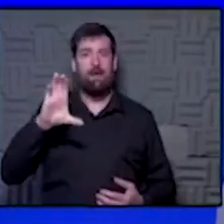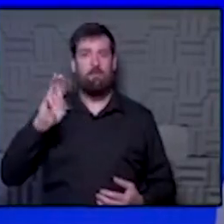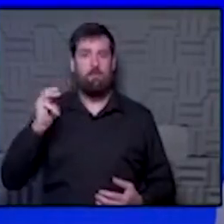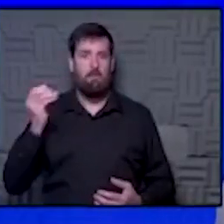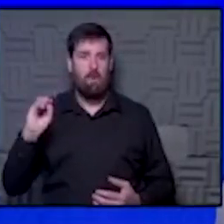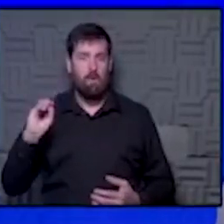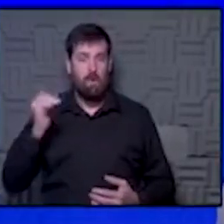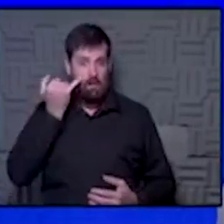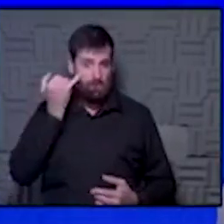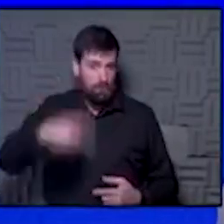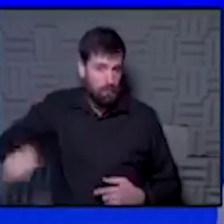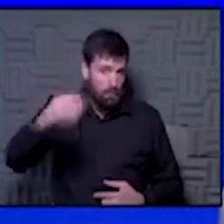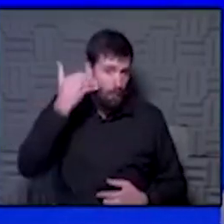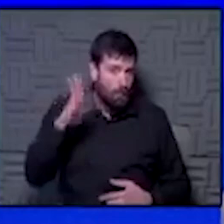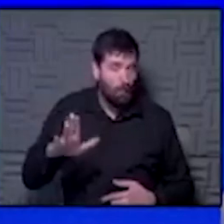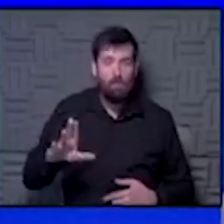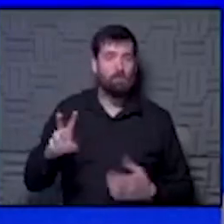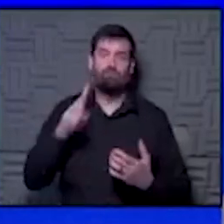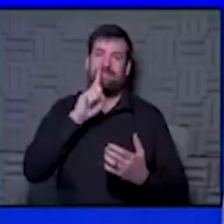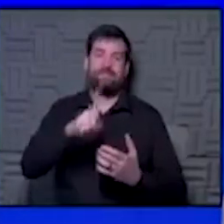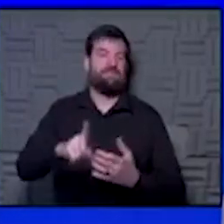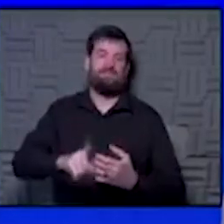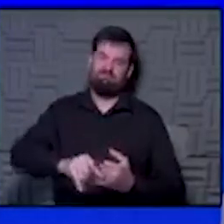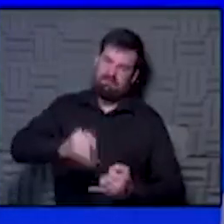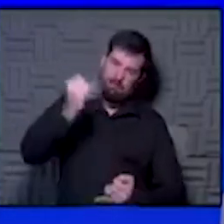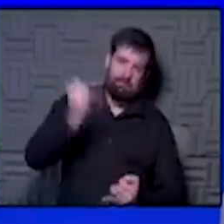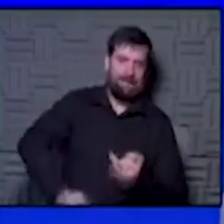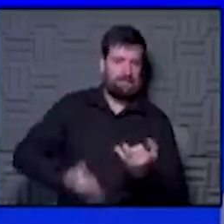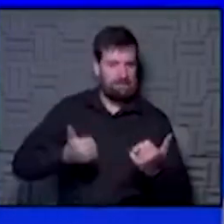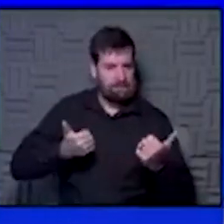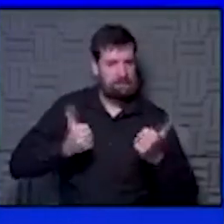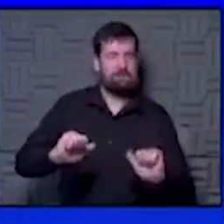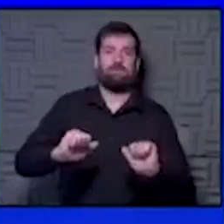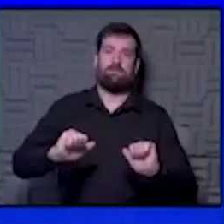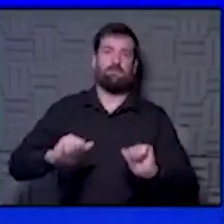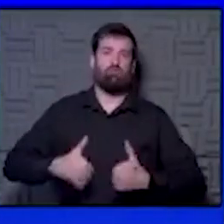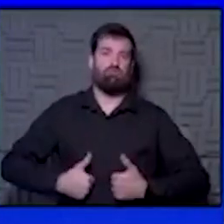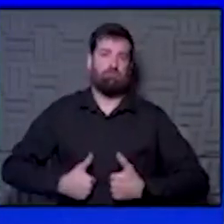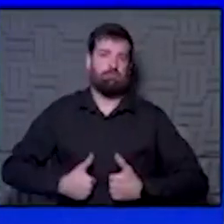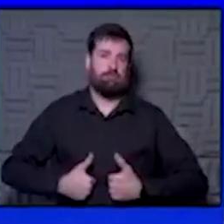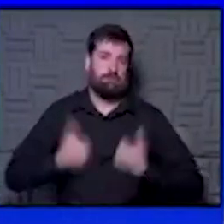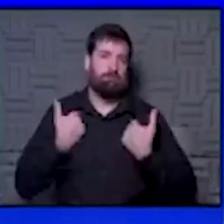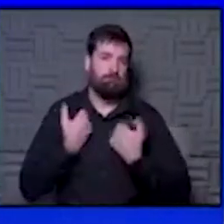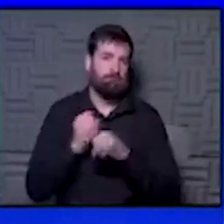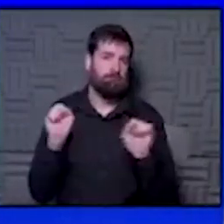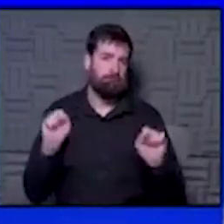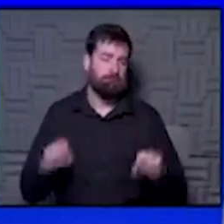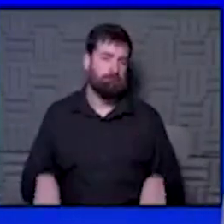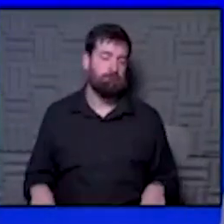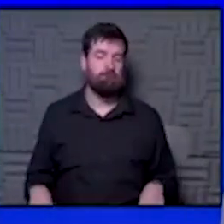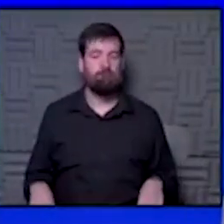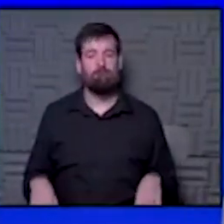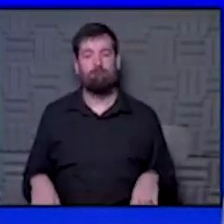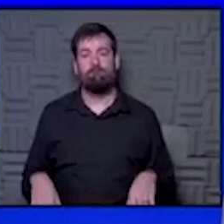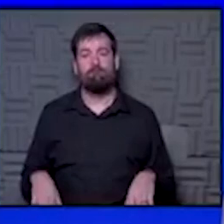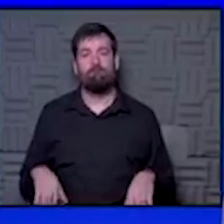a really last-ditch effort to really try and save your life. It just involves,